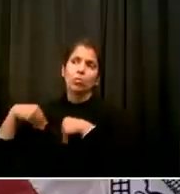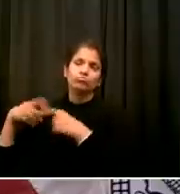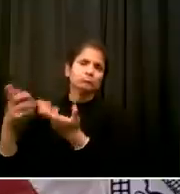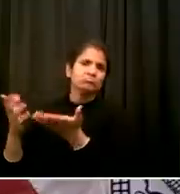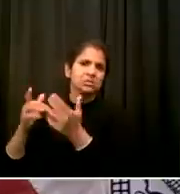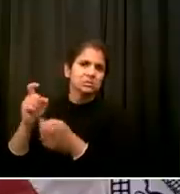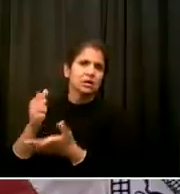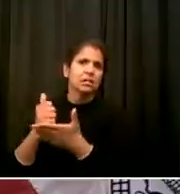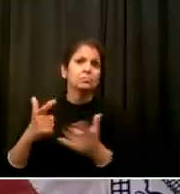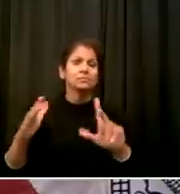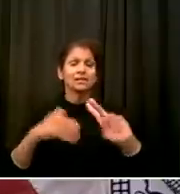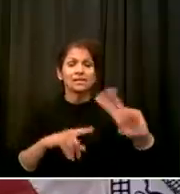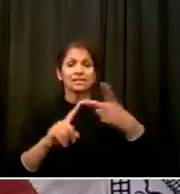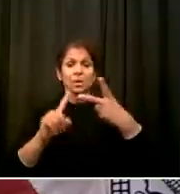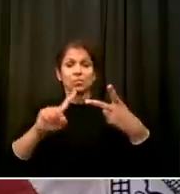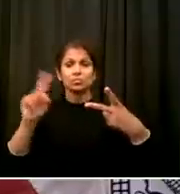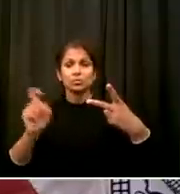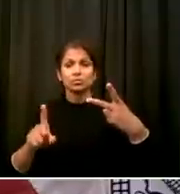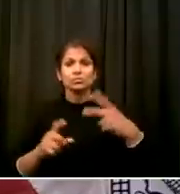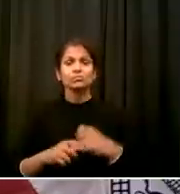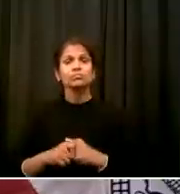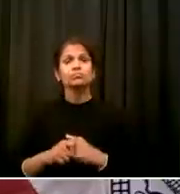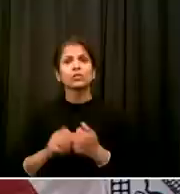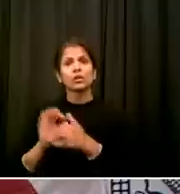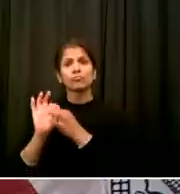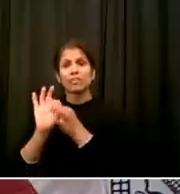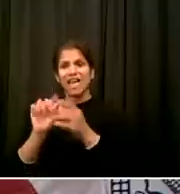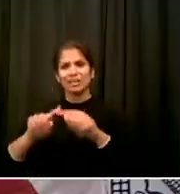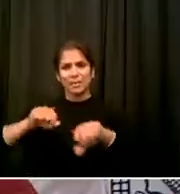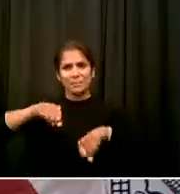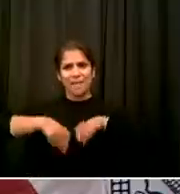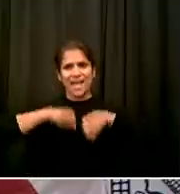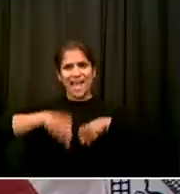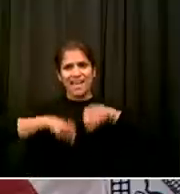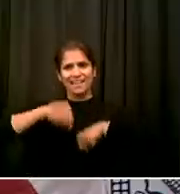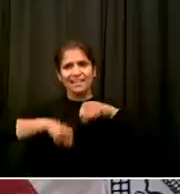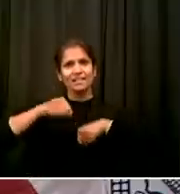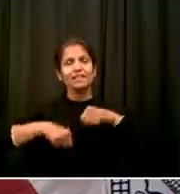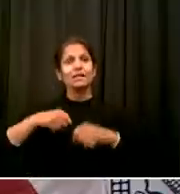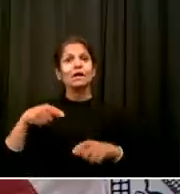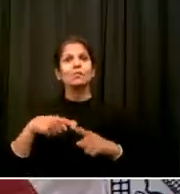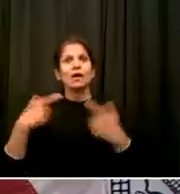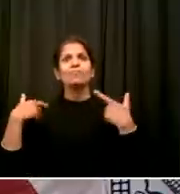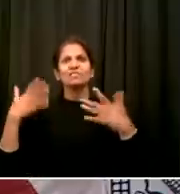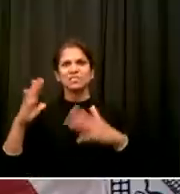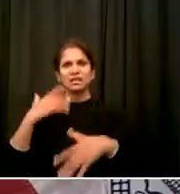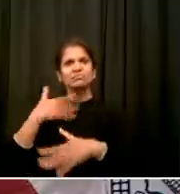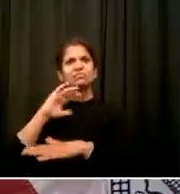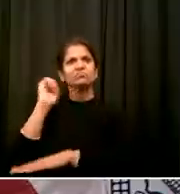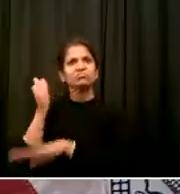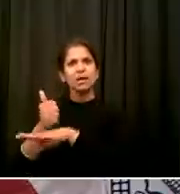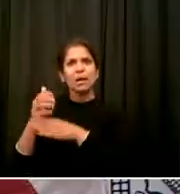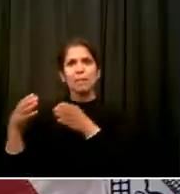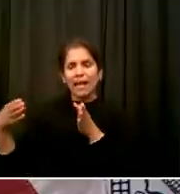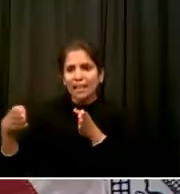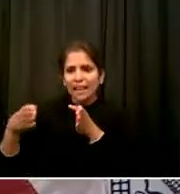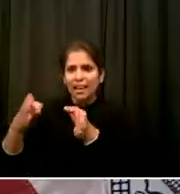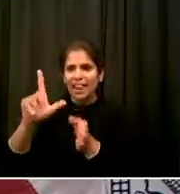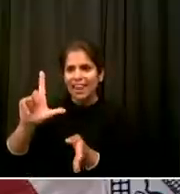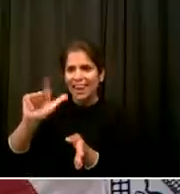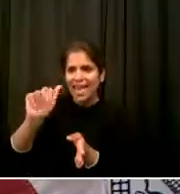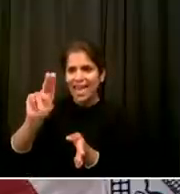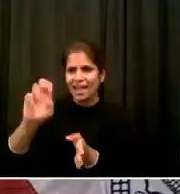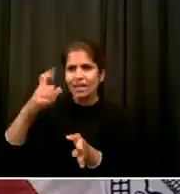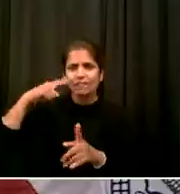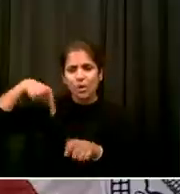Matt, we are going to deepen always Because that's the nature of Vision Zero Vision I'll answer